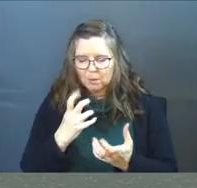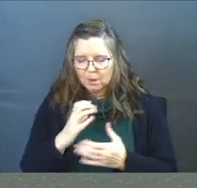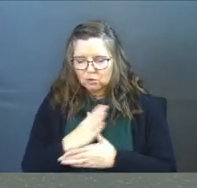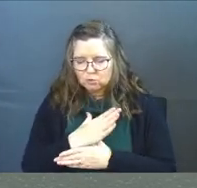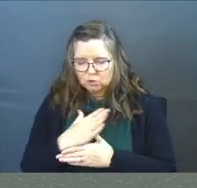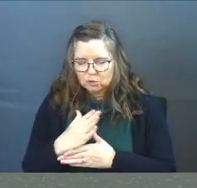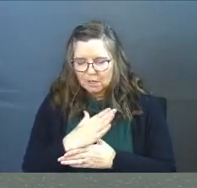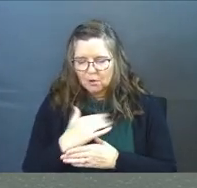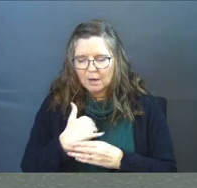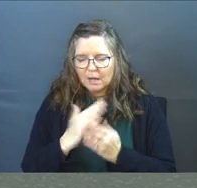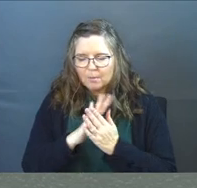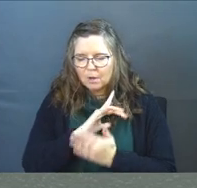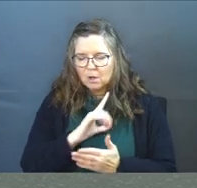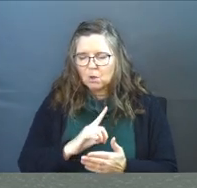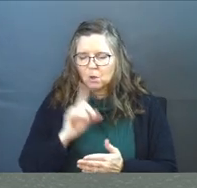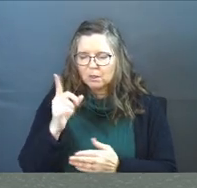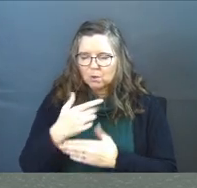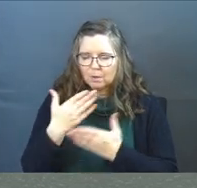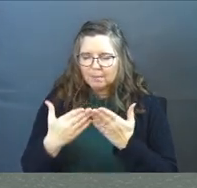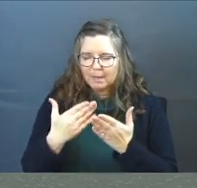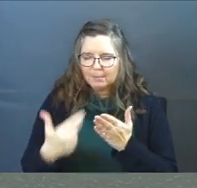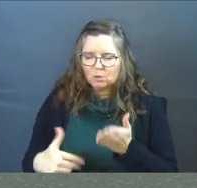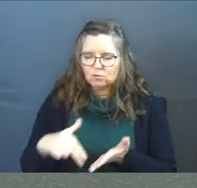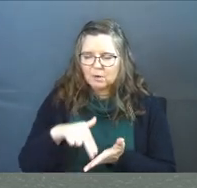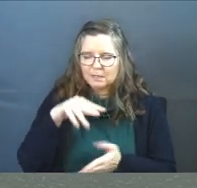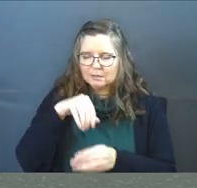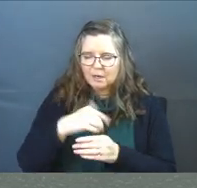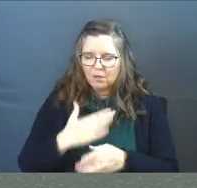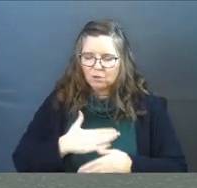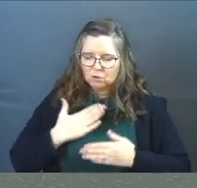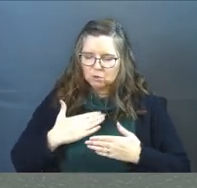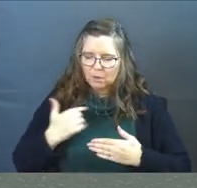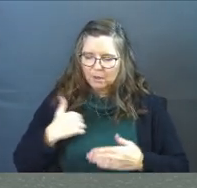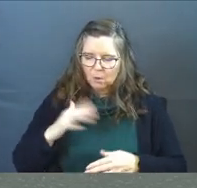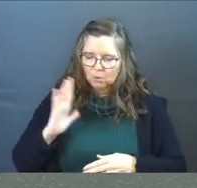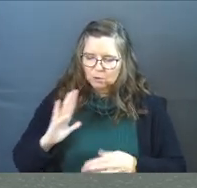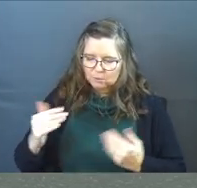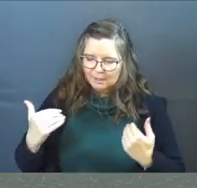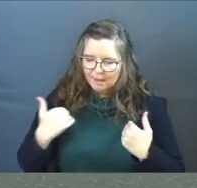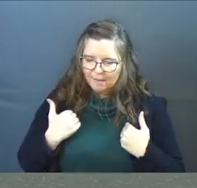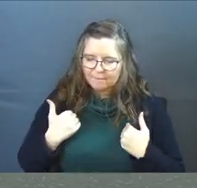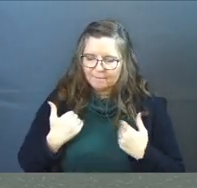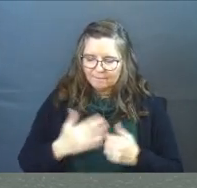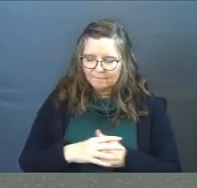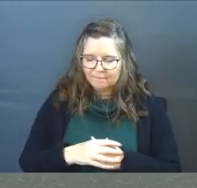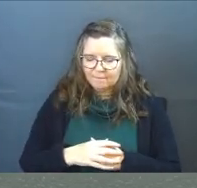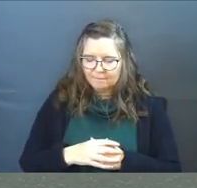want to share. And I pray, Lord, that you would maybe resurrect in us the joy that we used to have.